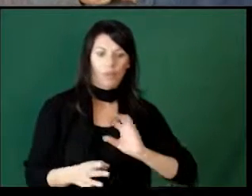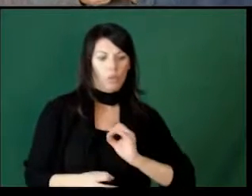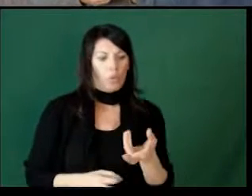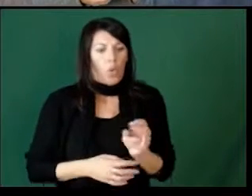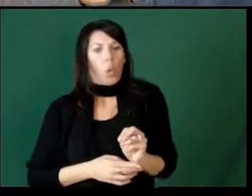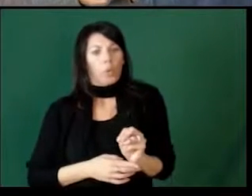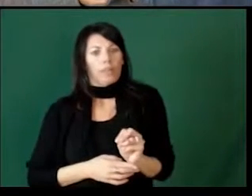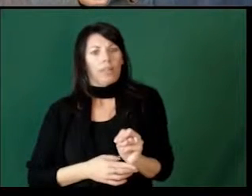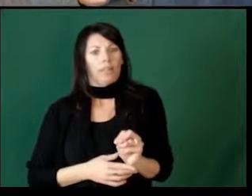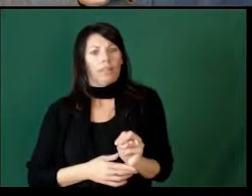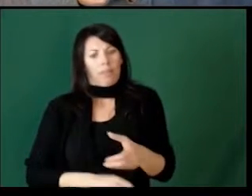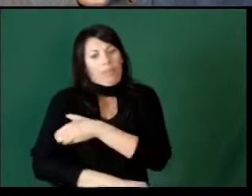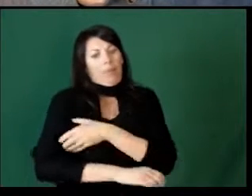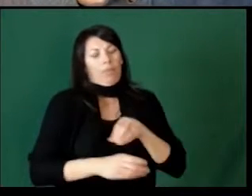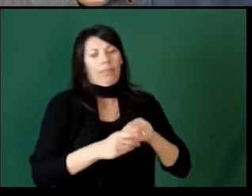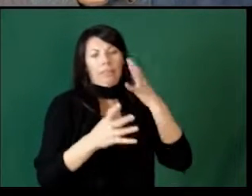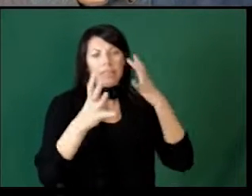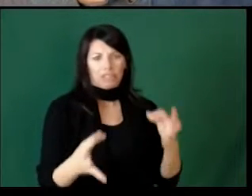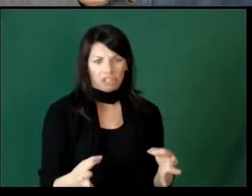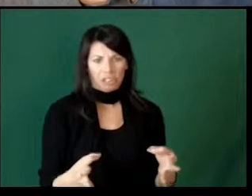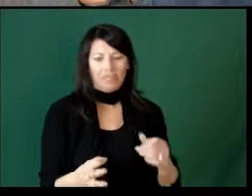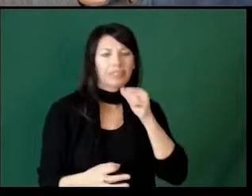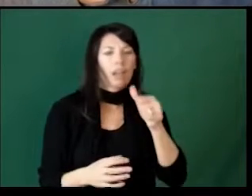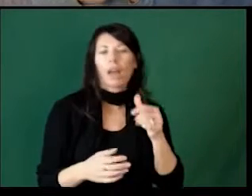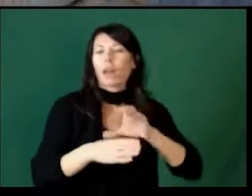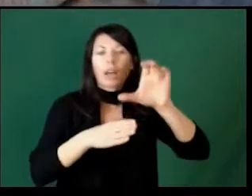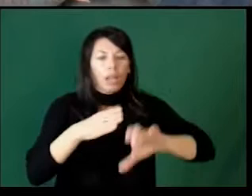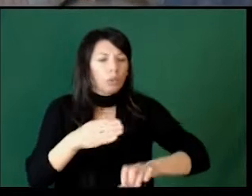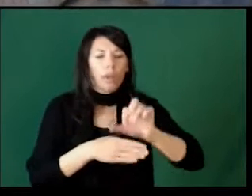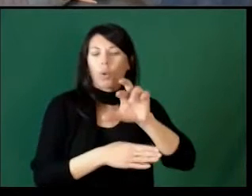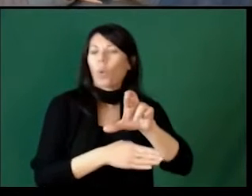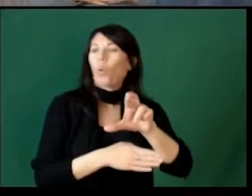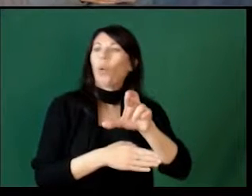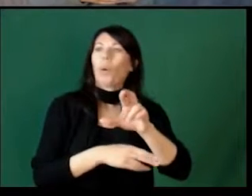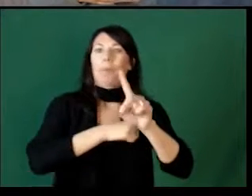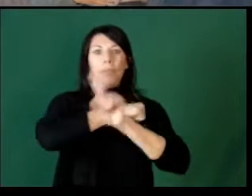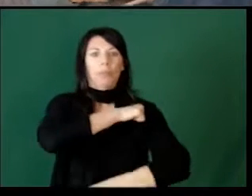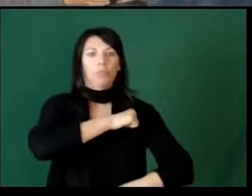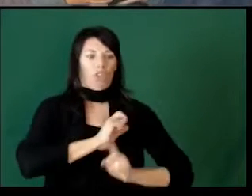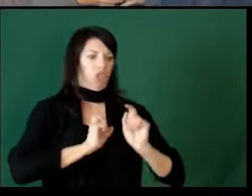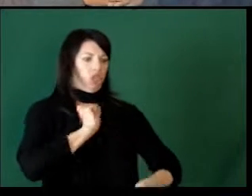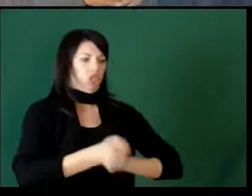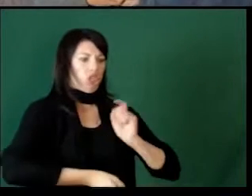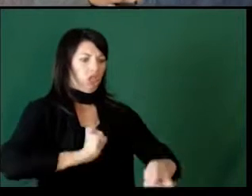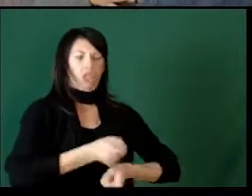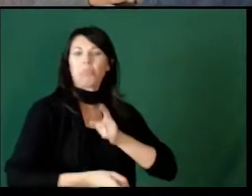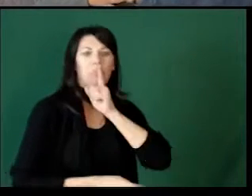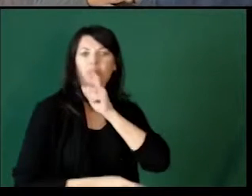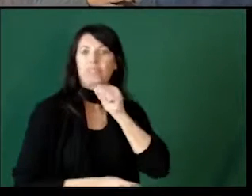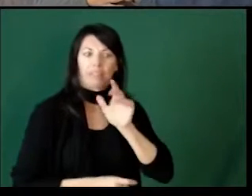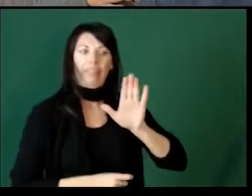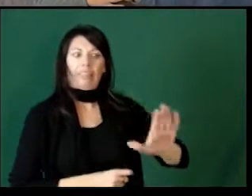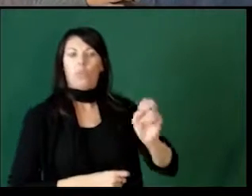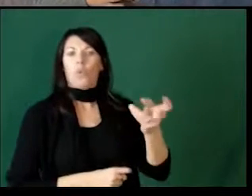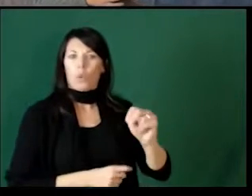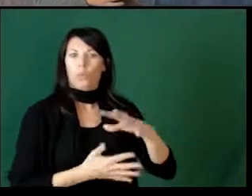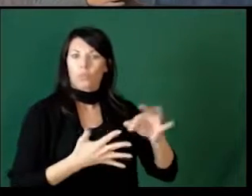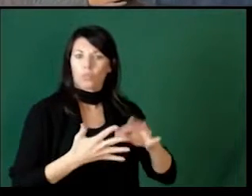those decisions they're owning a lot of that power in that decision and it's not a consequence or a punishment that's kind of doled out by you as a parent.